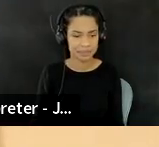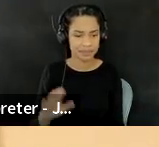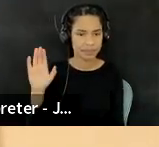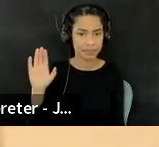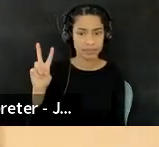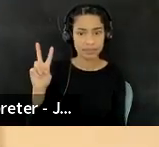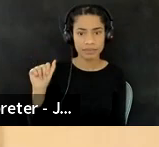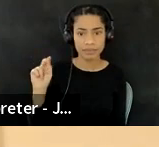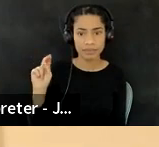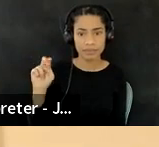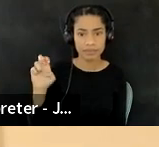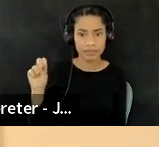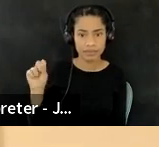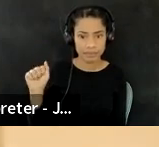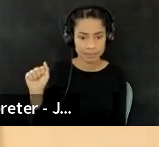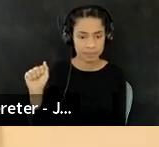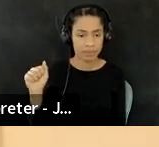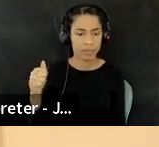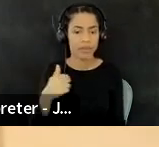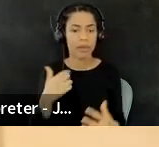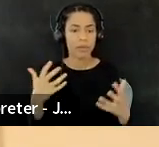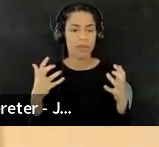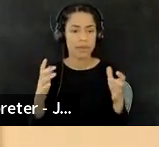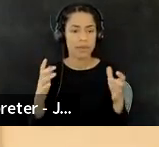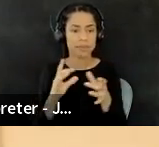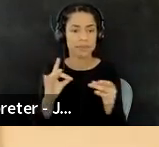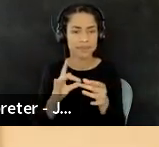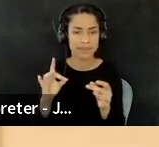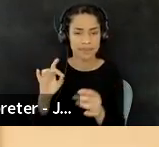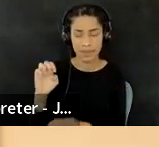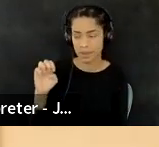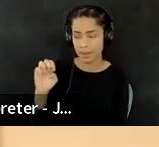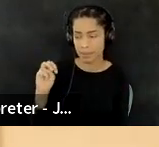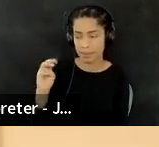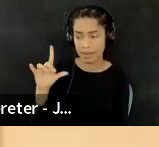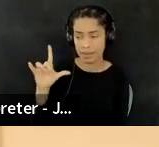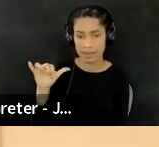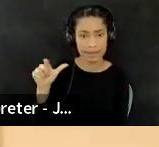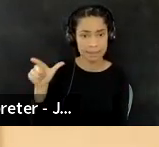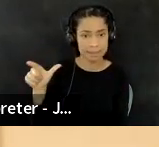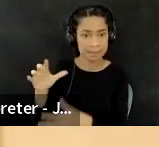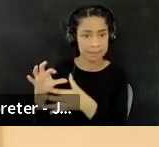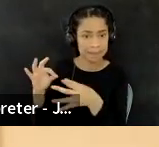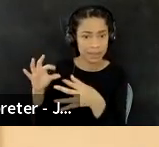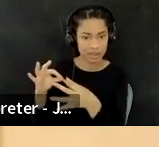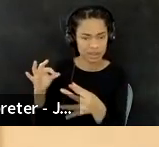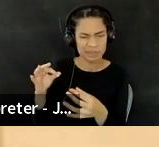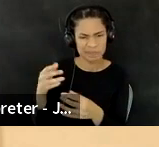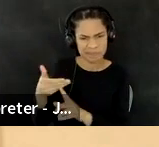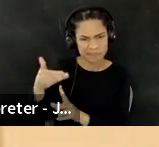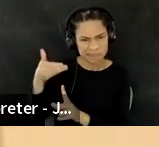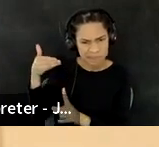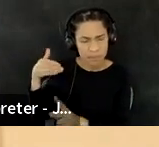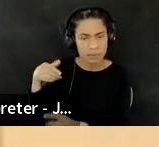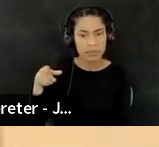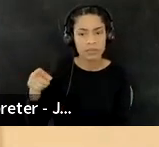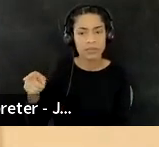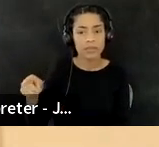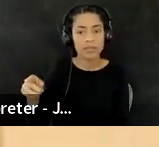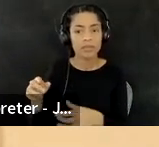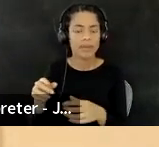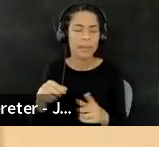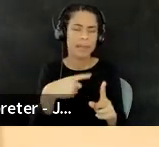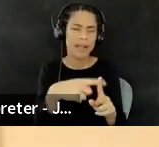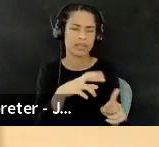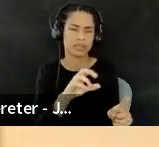um, highlight something that Emily said a few moments back about how, um, into Ronnie, your point that